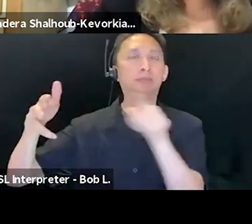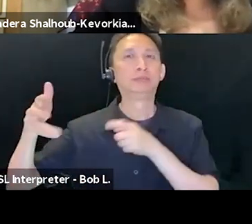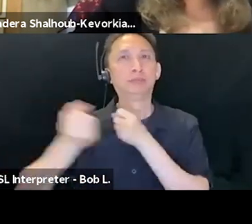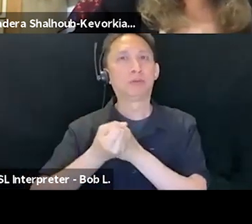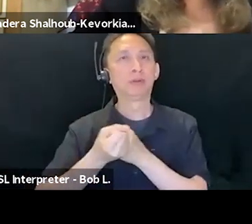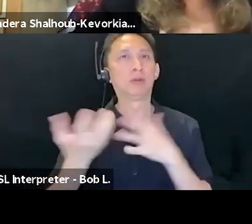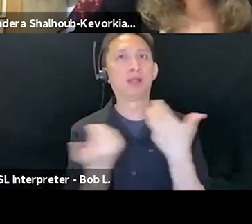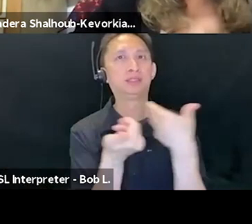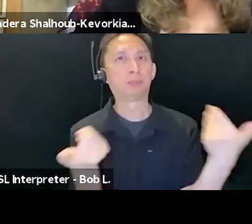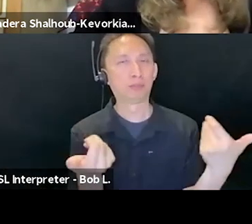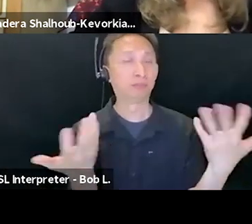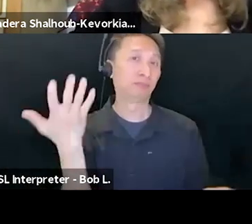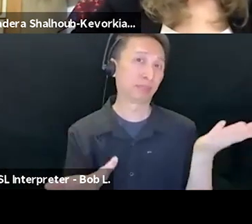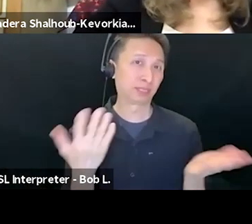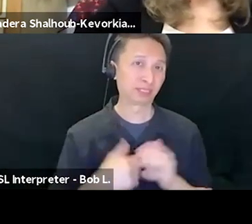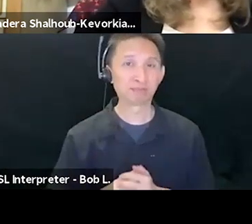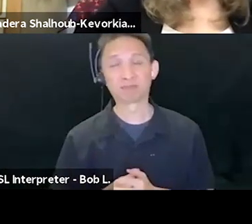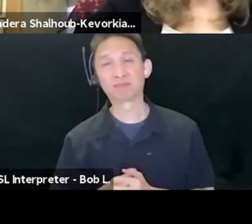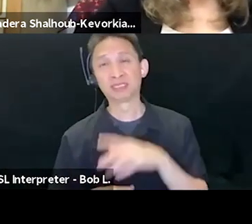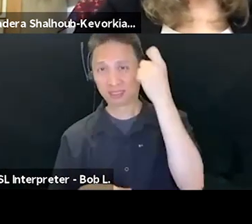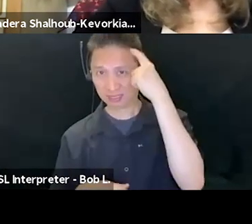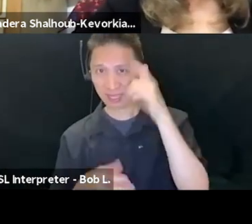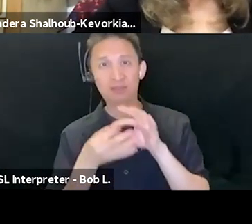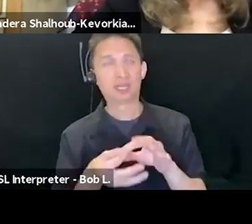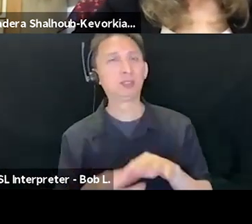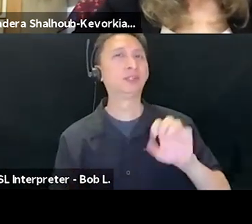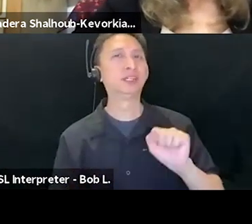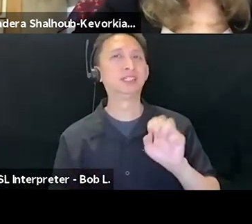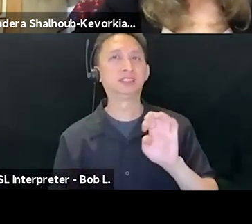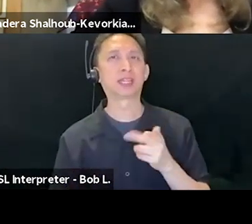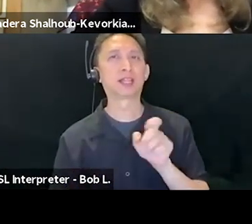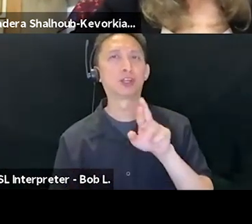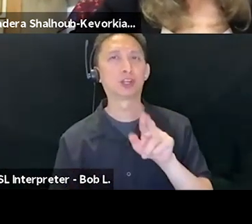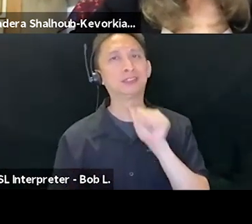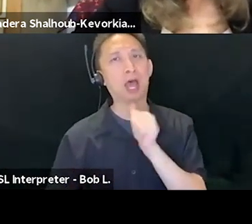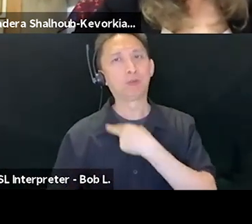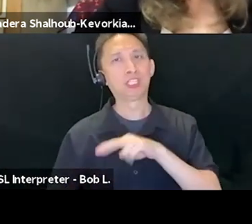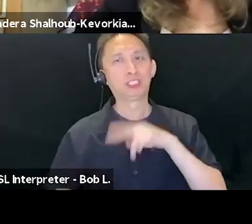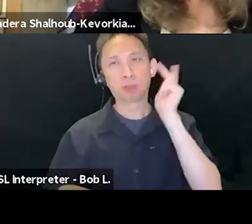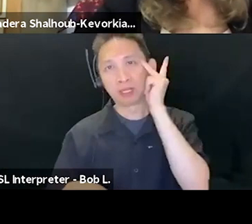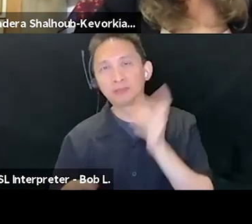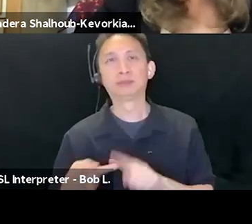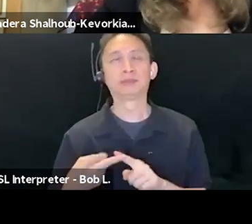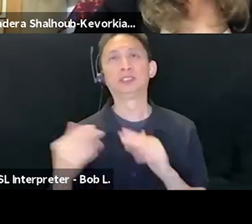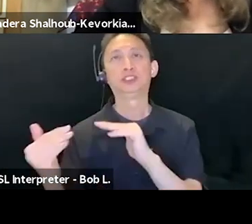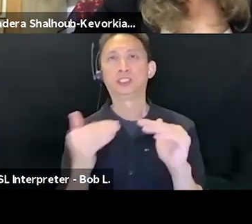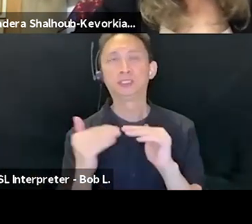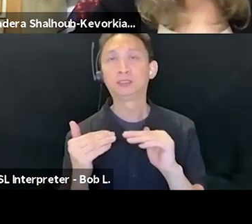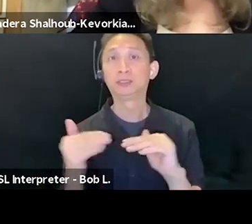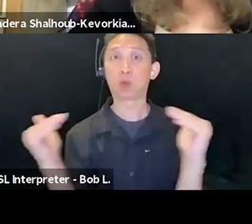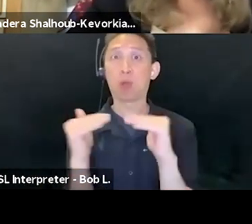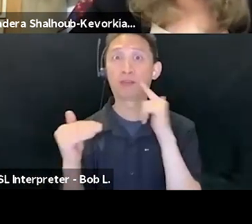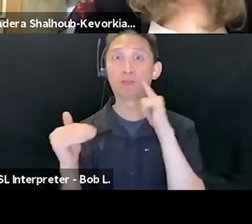with, with based, based on, on secular politics and on justice and equality for all. And that idea of